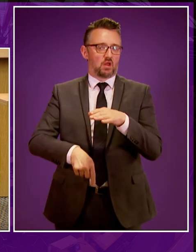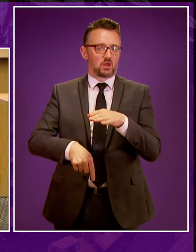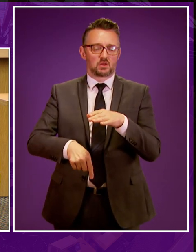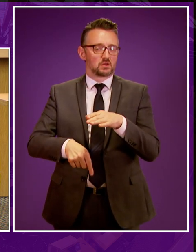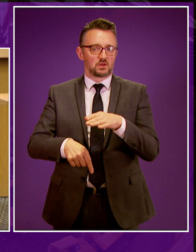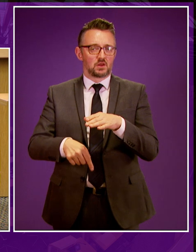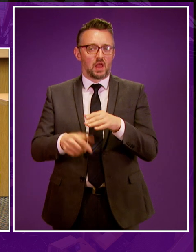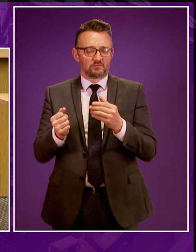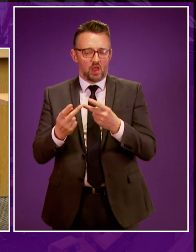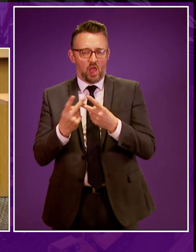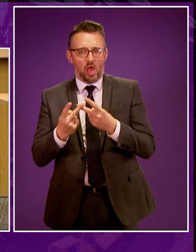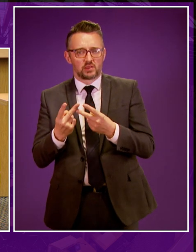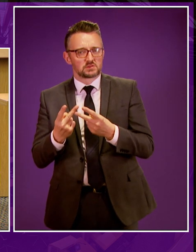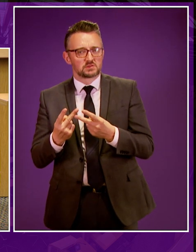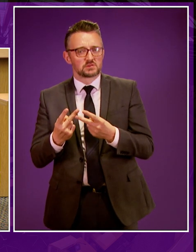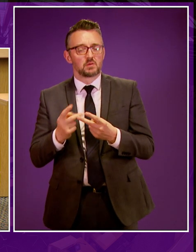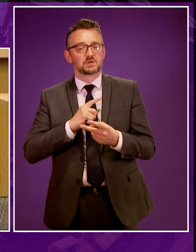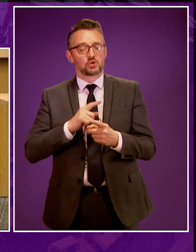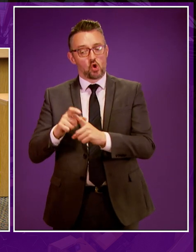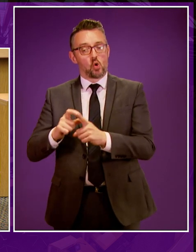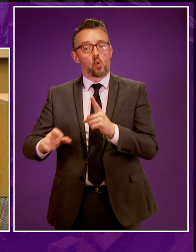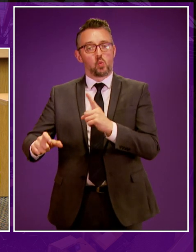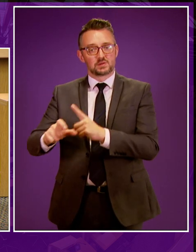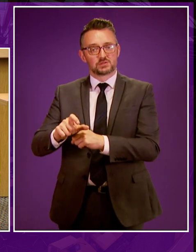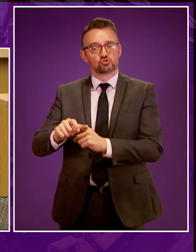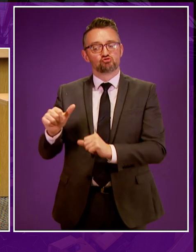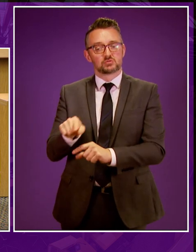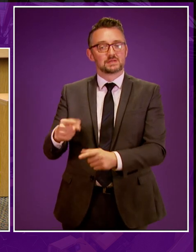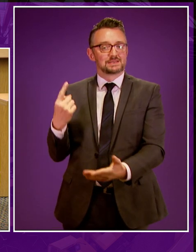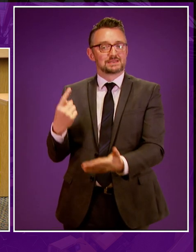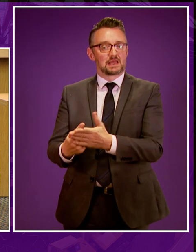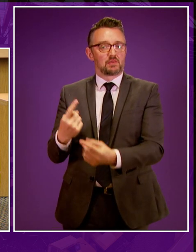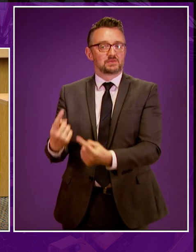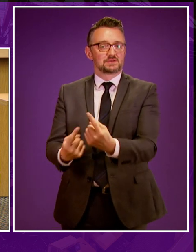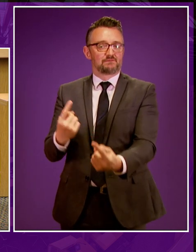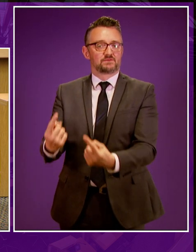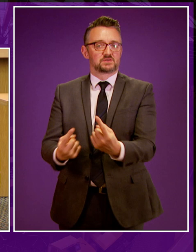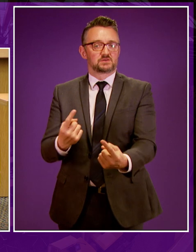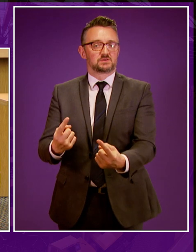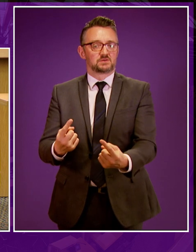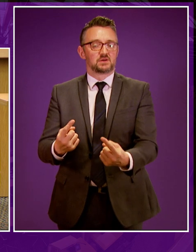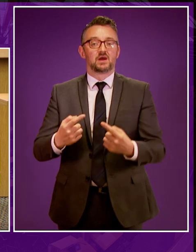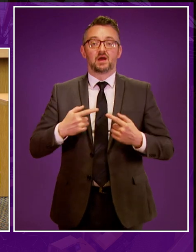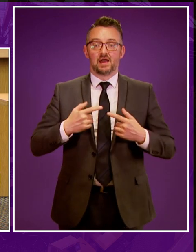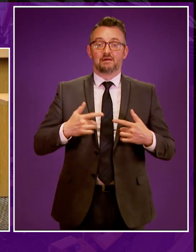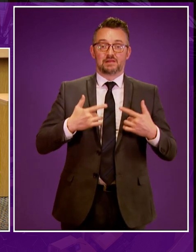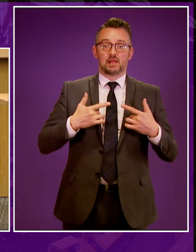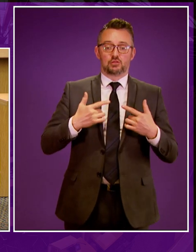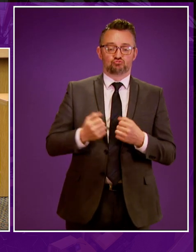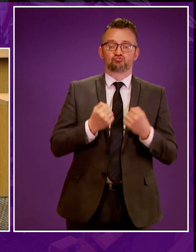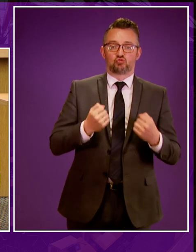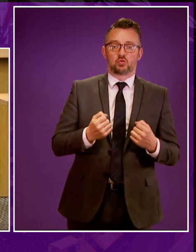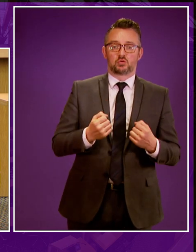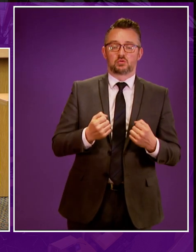undermining the ability of communities to decide for themselves, something which I feel strongly about.